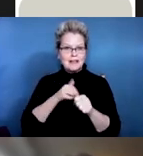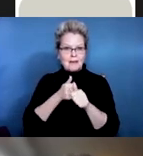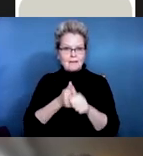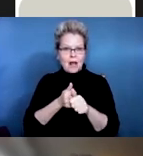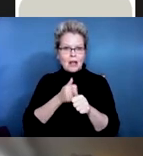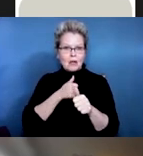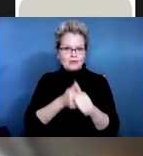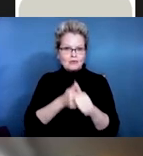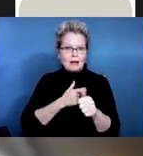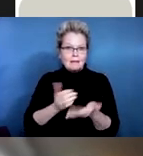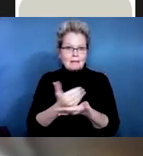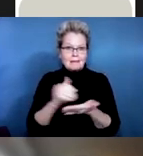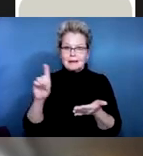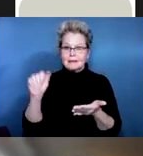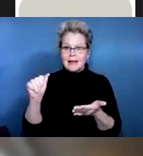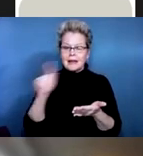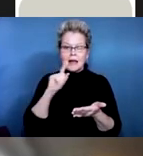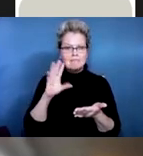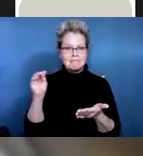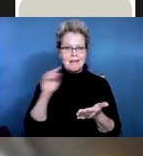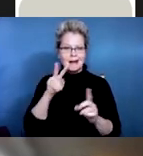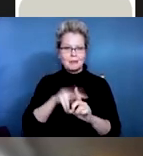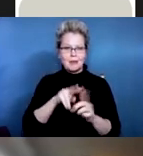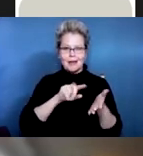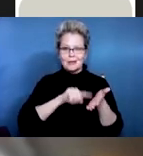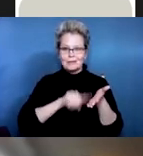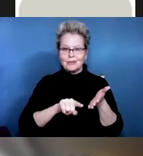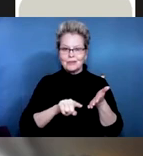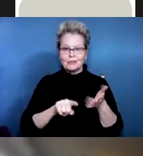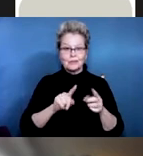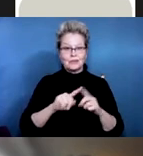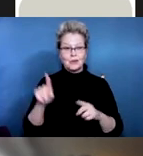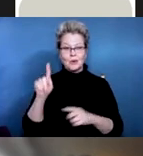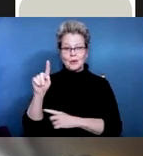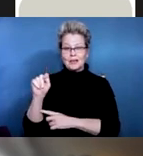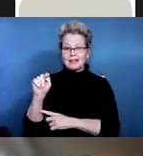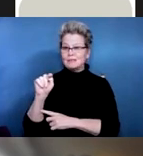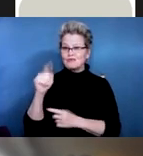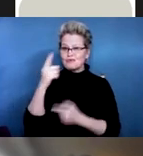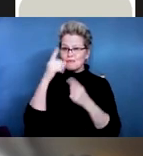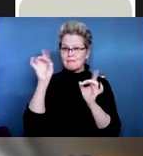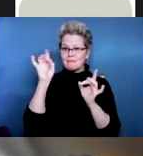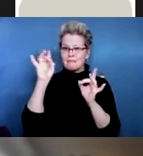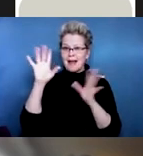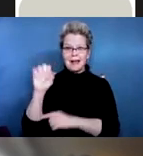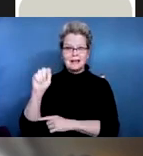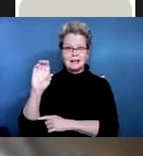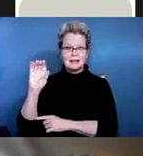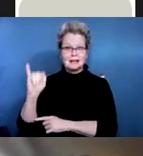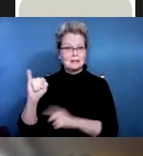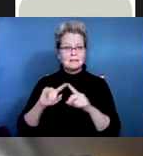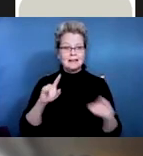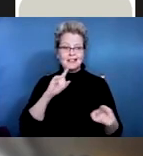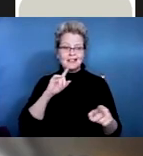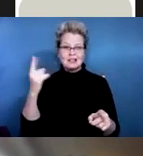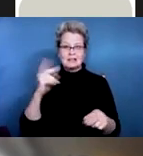research. So when we talk about traumatic spinal cord injury, this is what it is. One day you're going about your life and